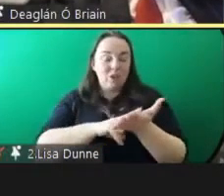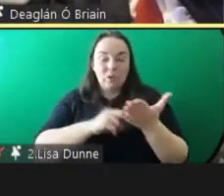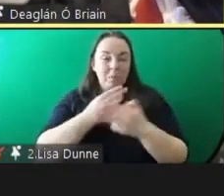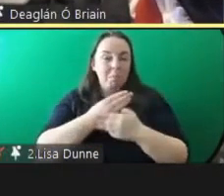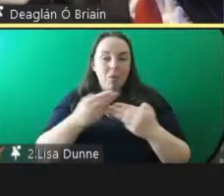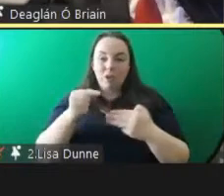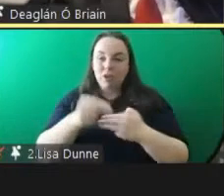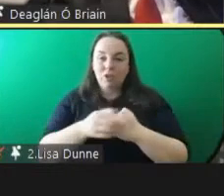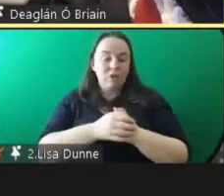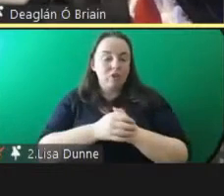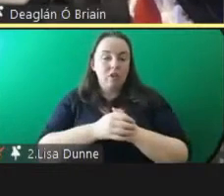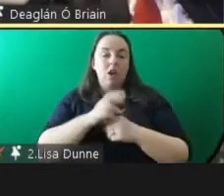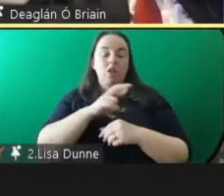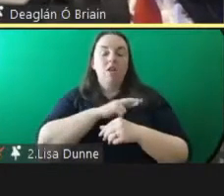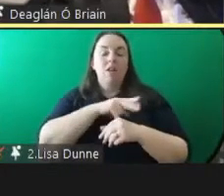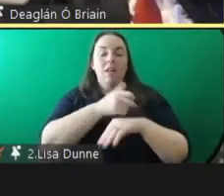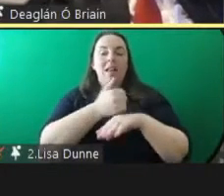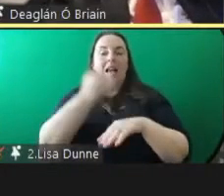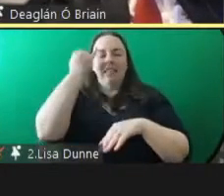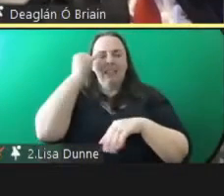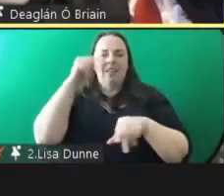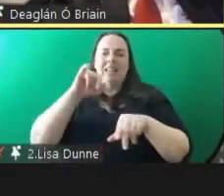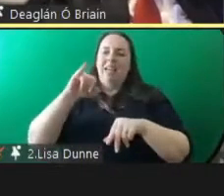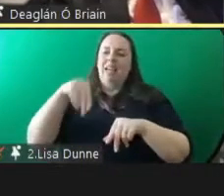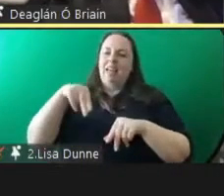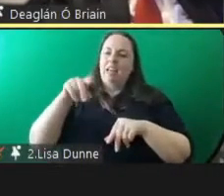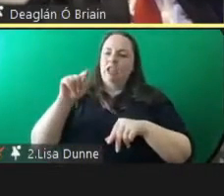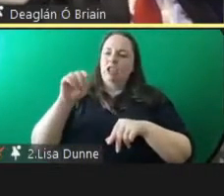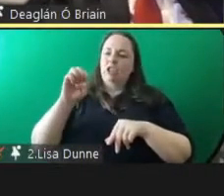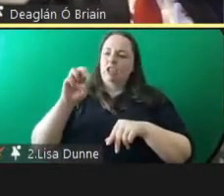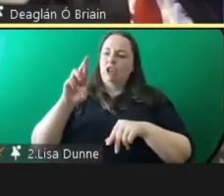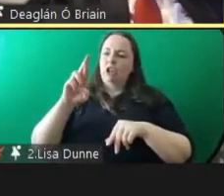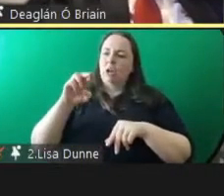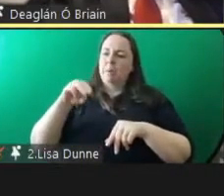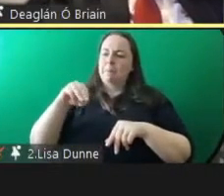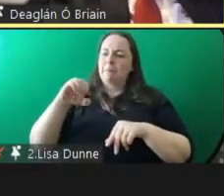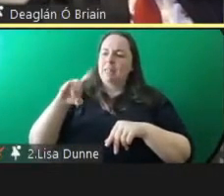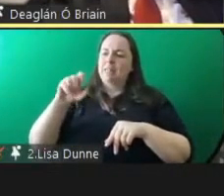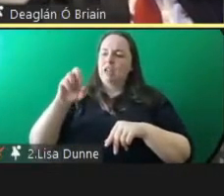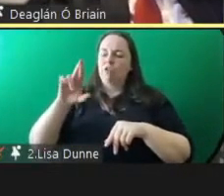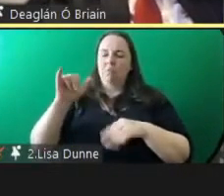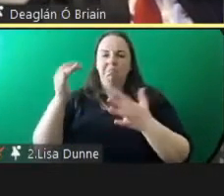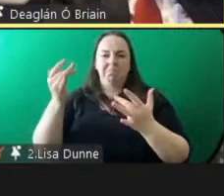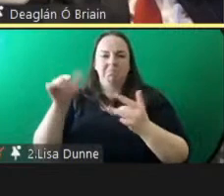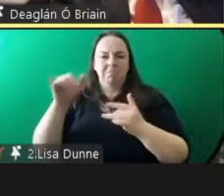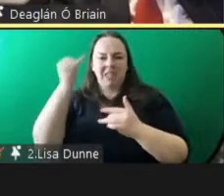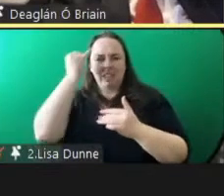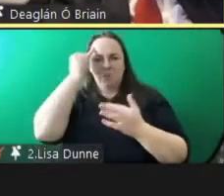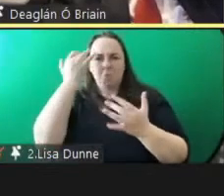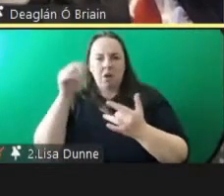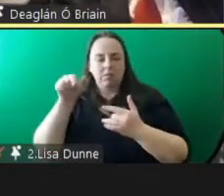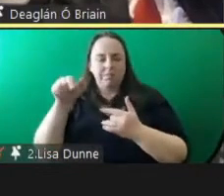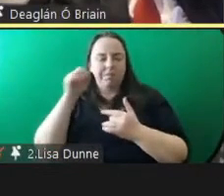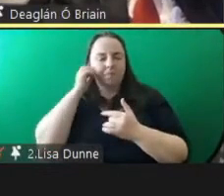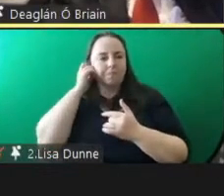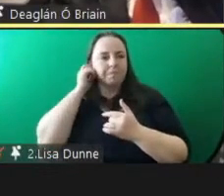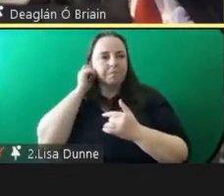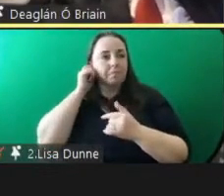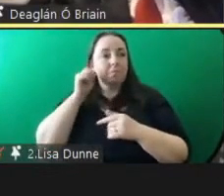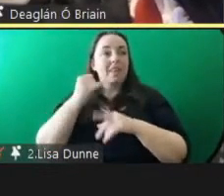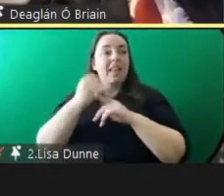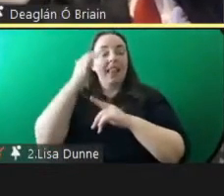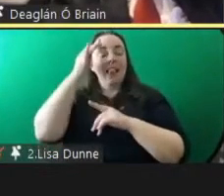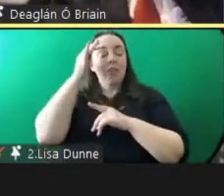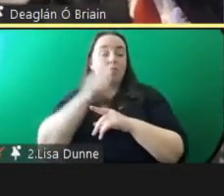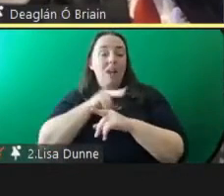the the basic idea is that an immediate an intermediary isn't there um in theory to support